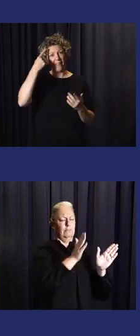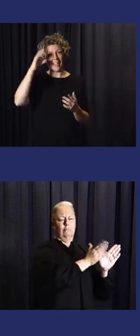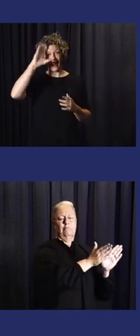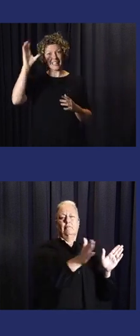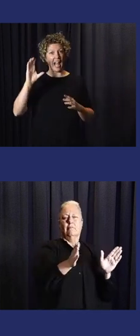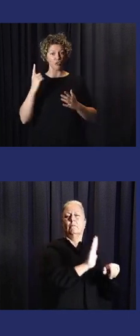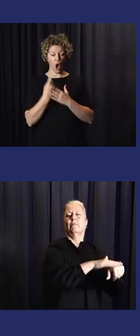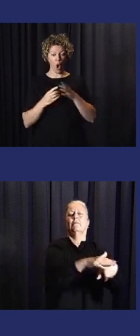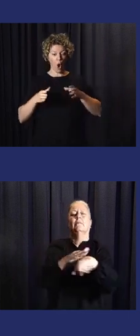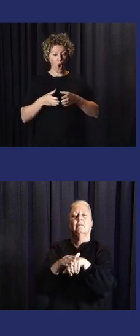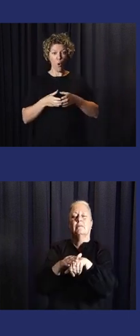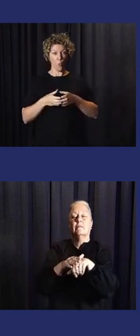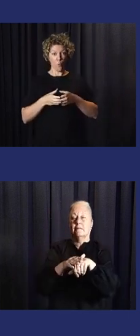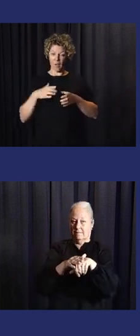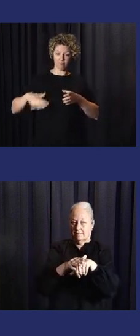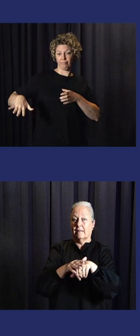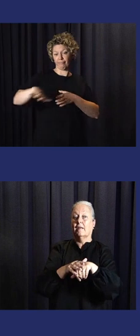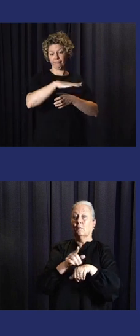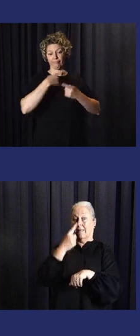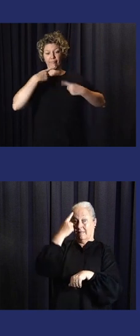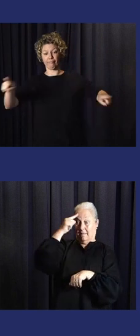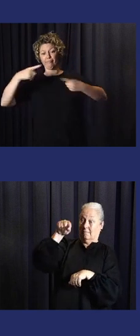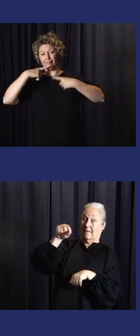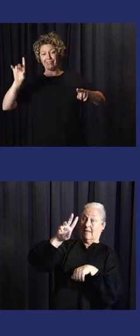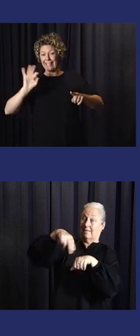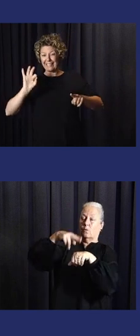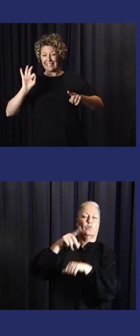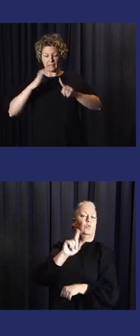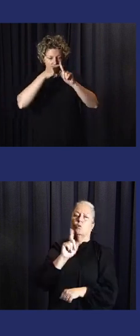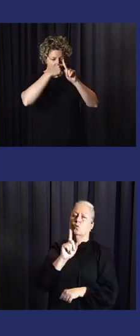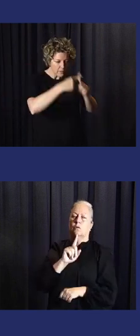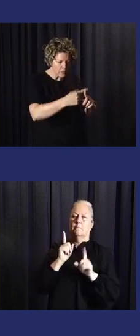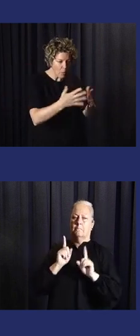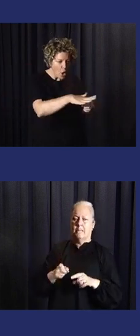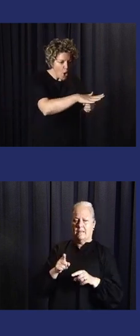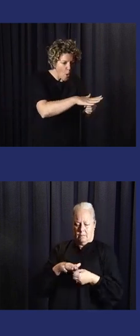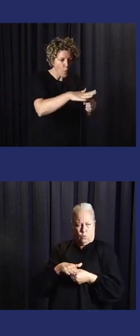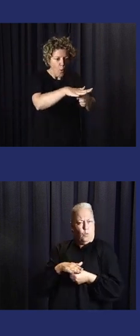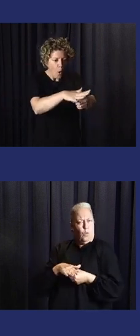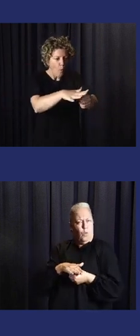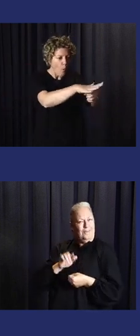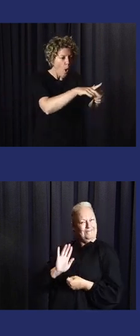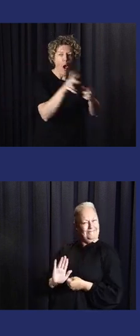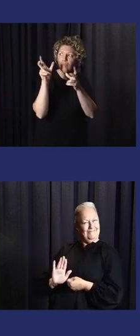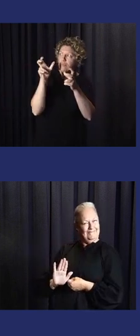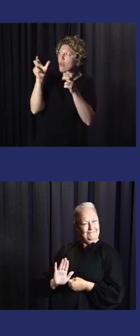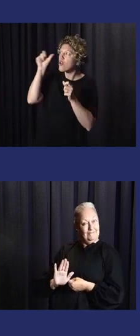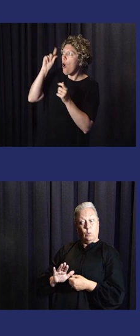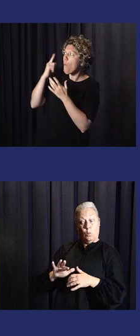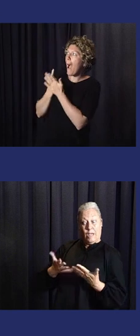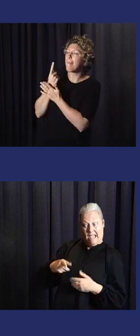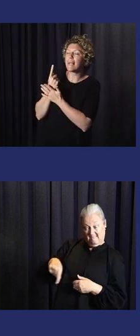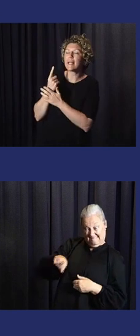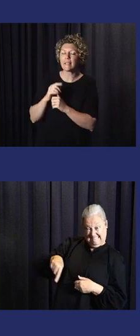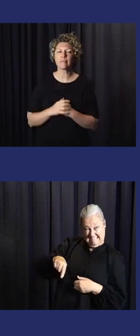early warning system. That's another indicator as well, but not just at the national level. It's really got to be at that local level, locally